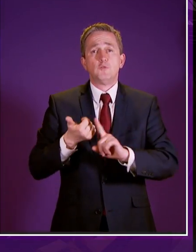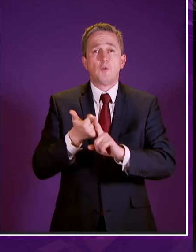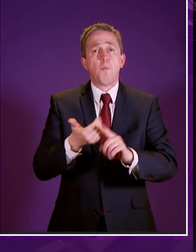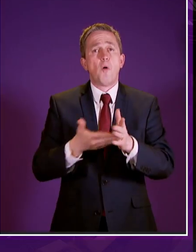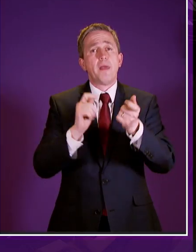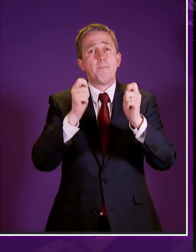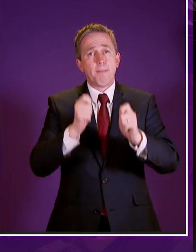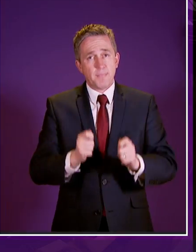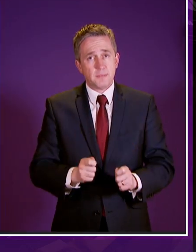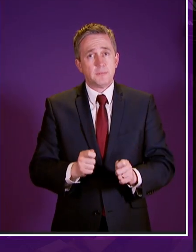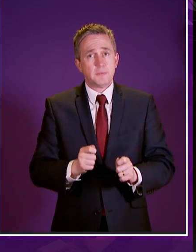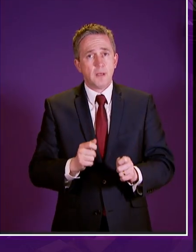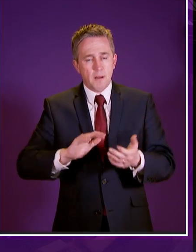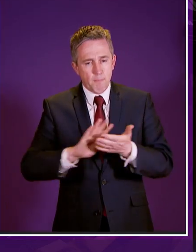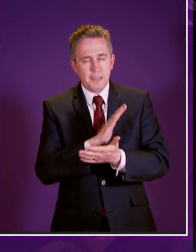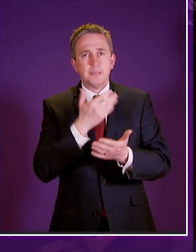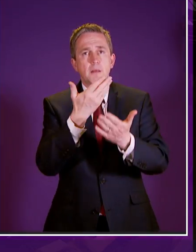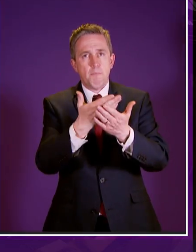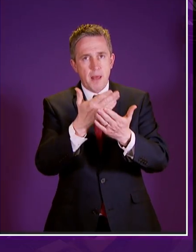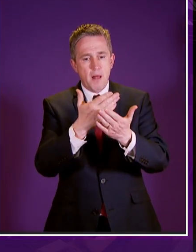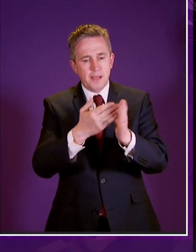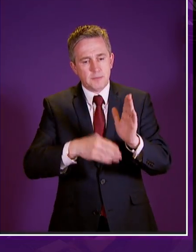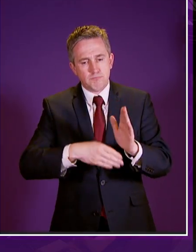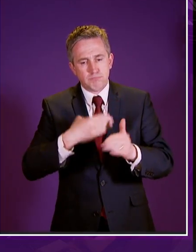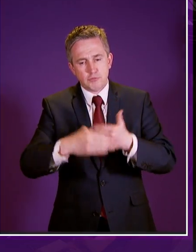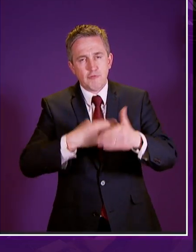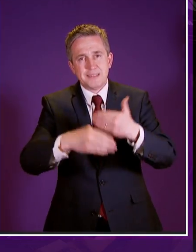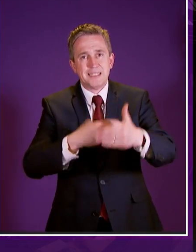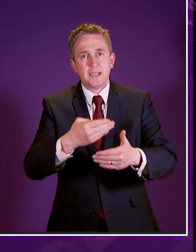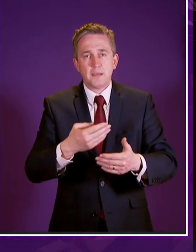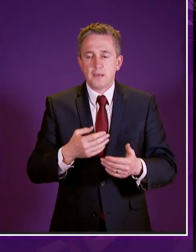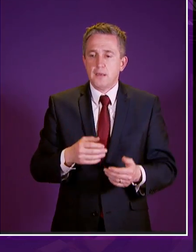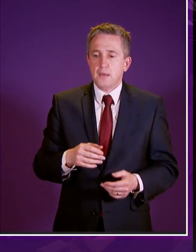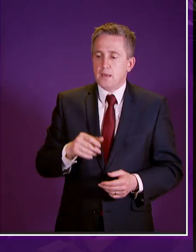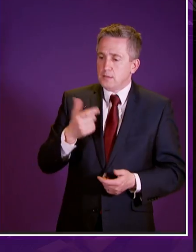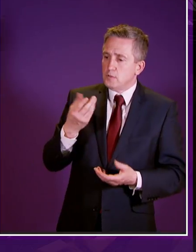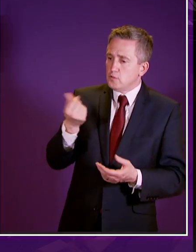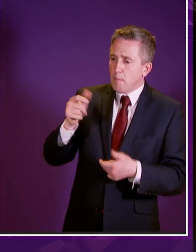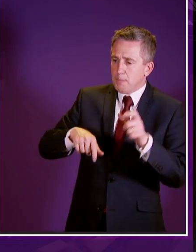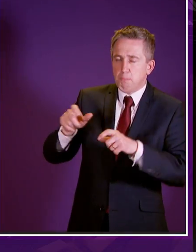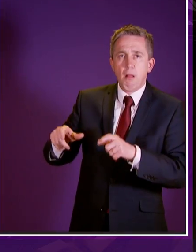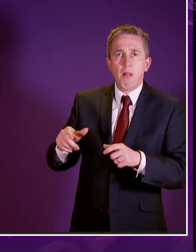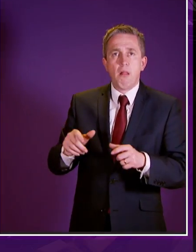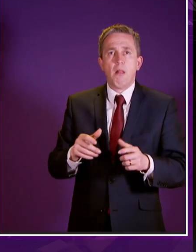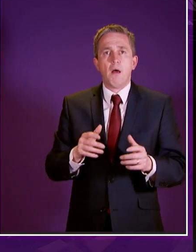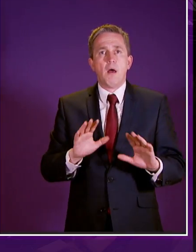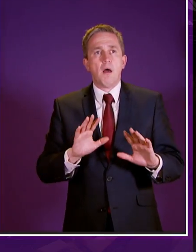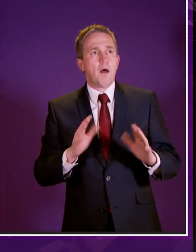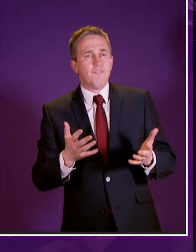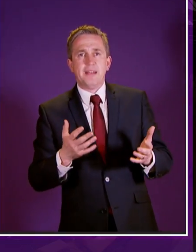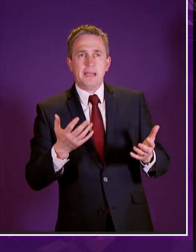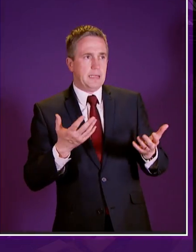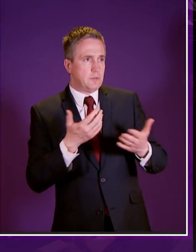and in the passage of this bill which will make it easier for people who through no fault of their own have been found against um who should not have been